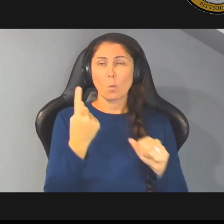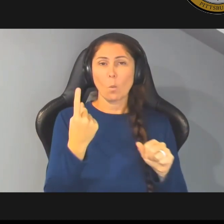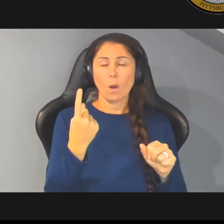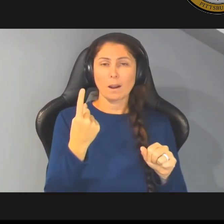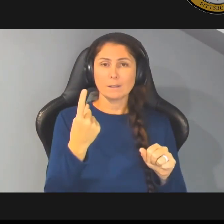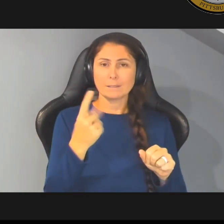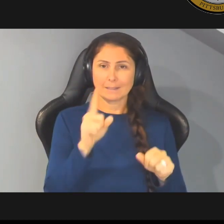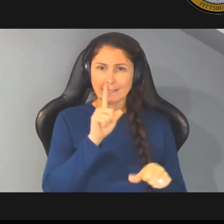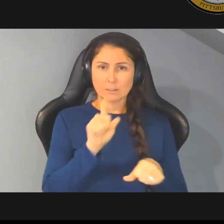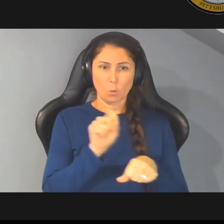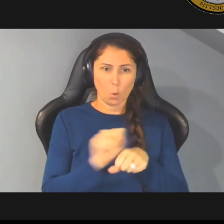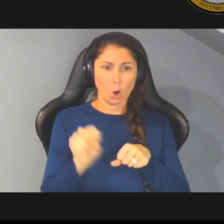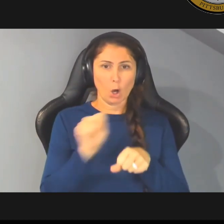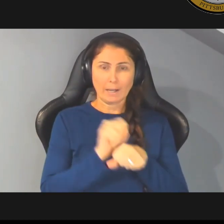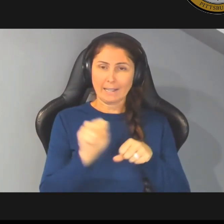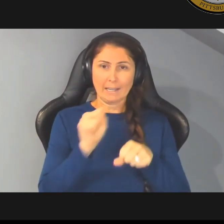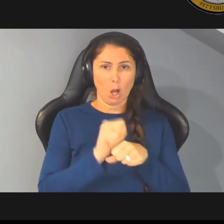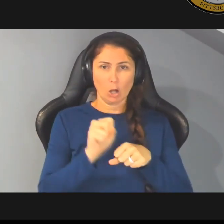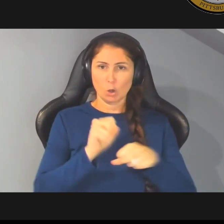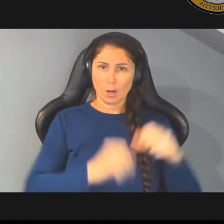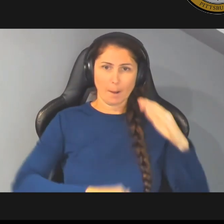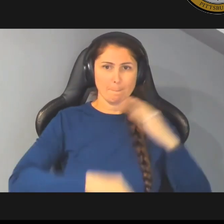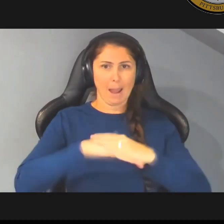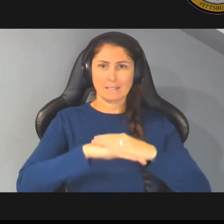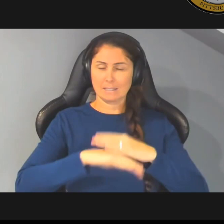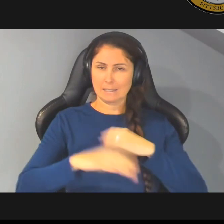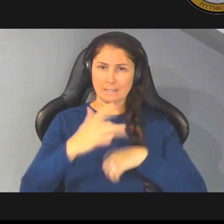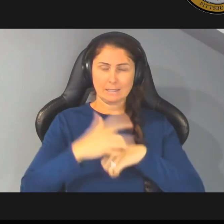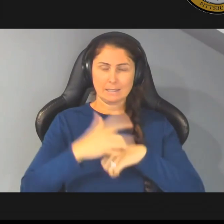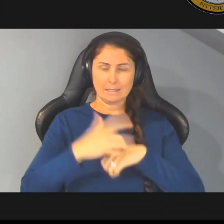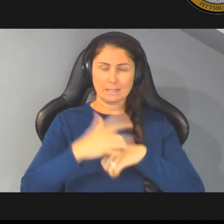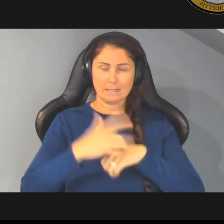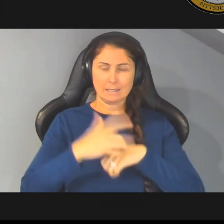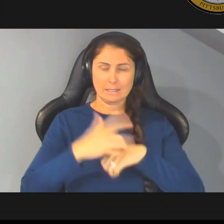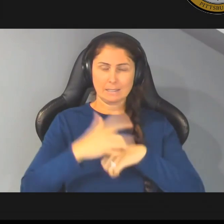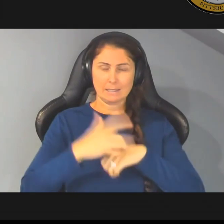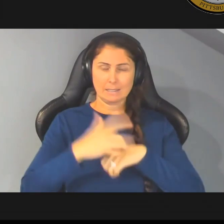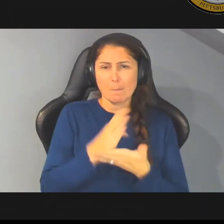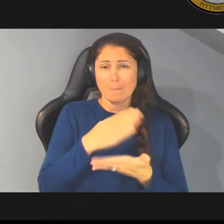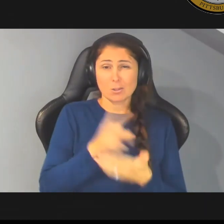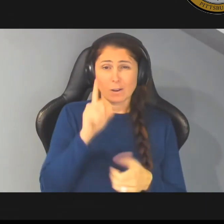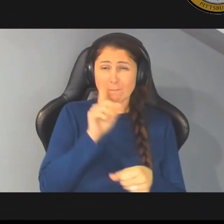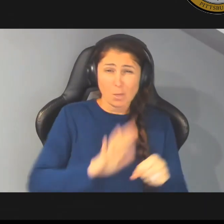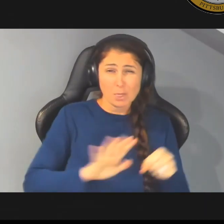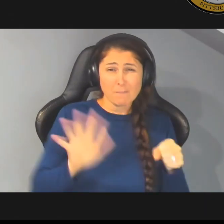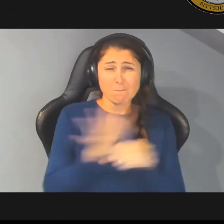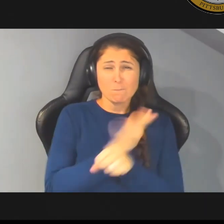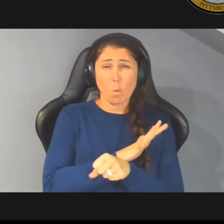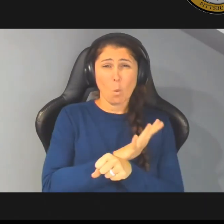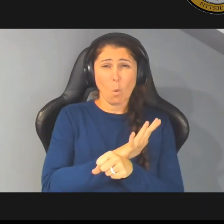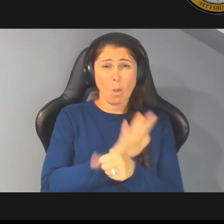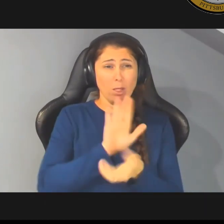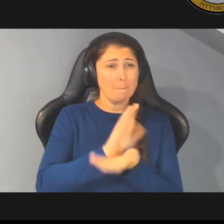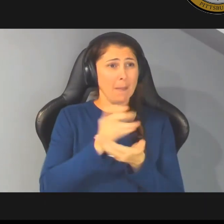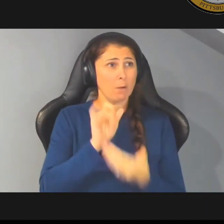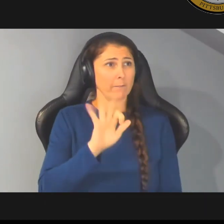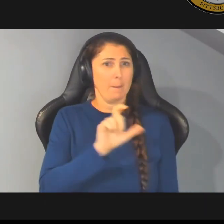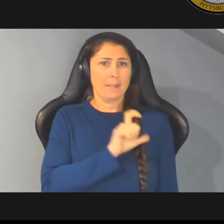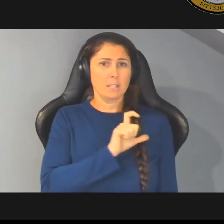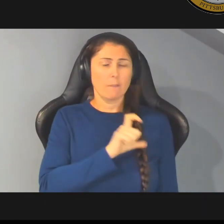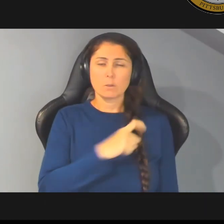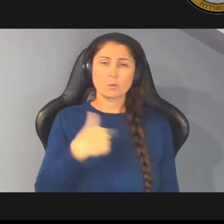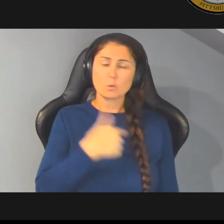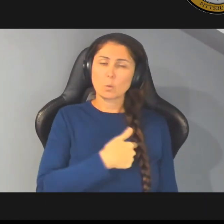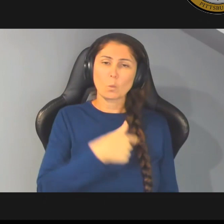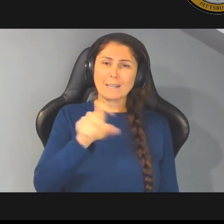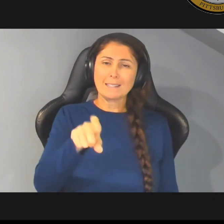working under capacity um we're not even budgeting for the full amount of police officers that we need and there's a